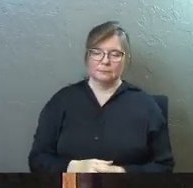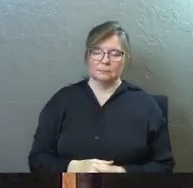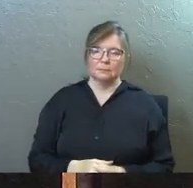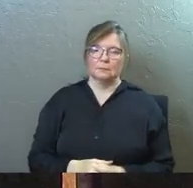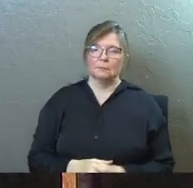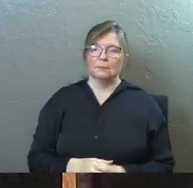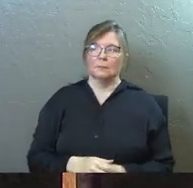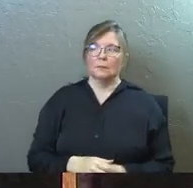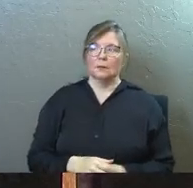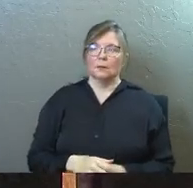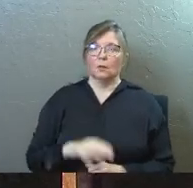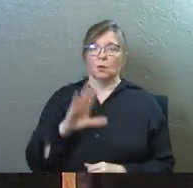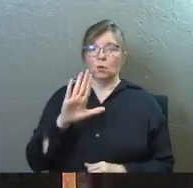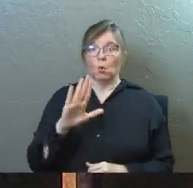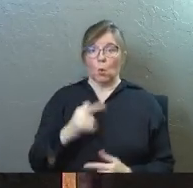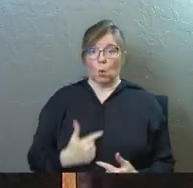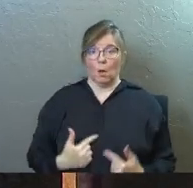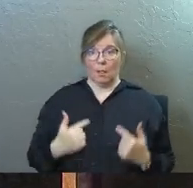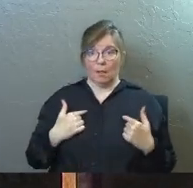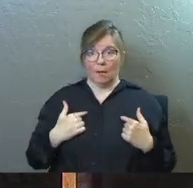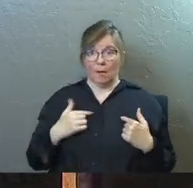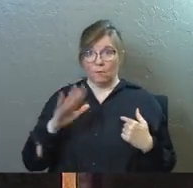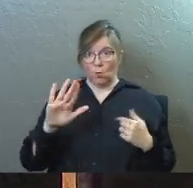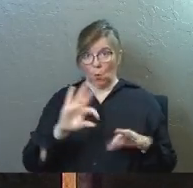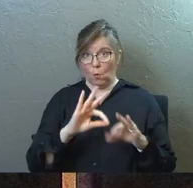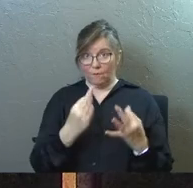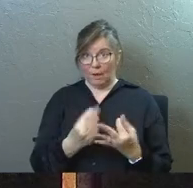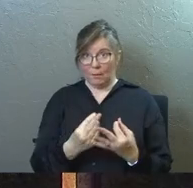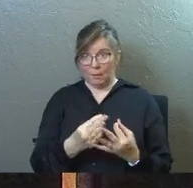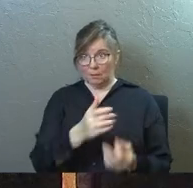I want to talk to you about your life and your family for just a minute.